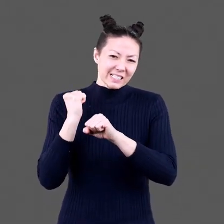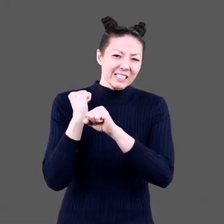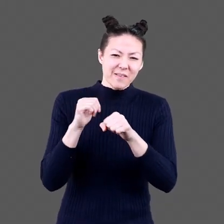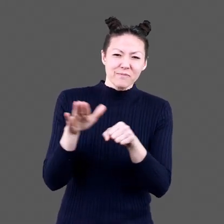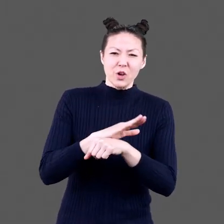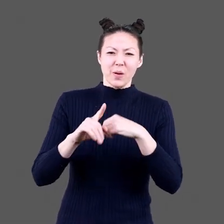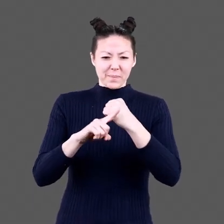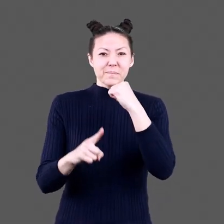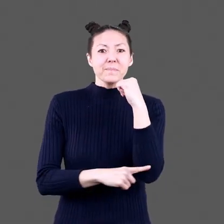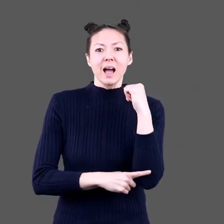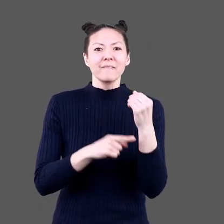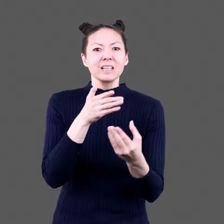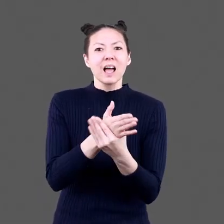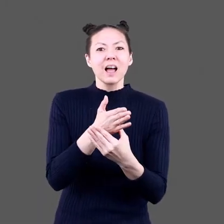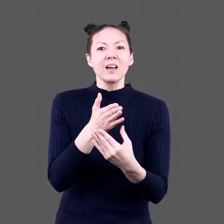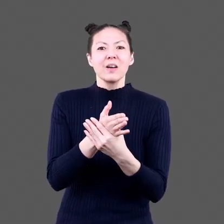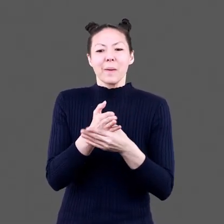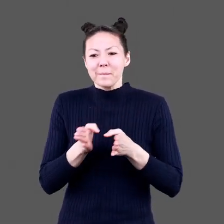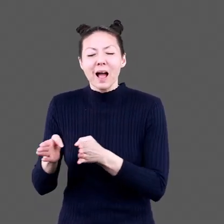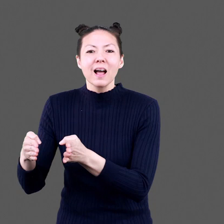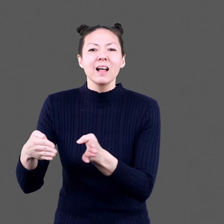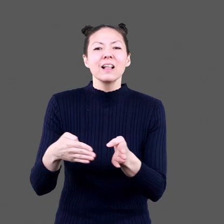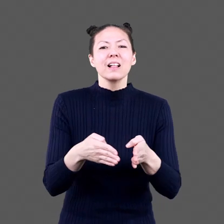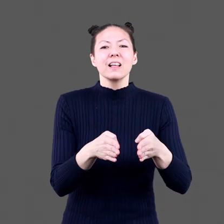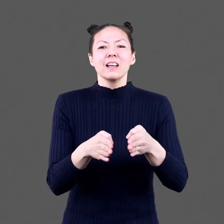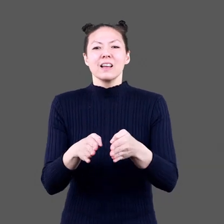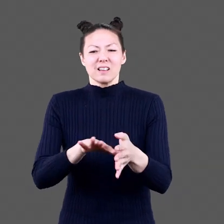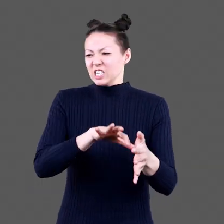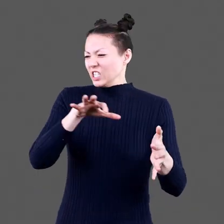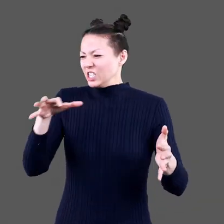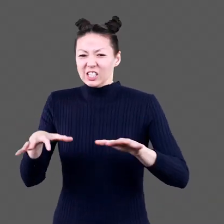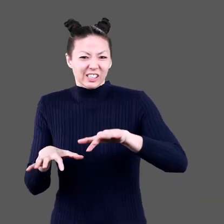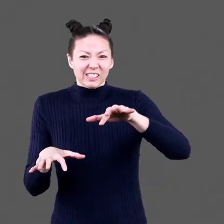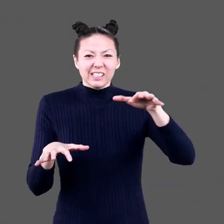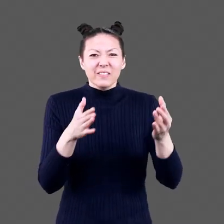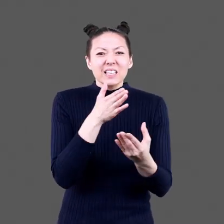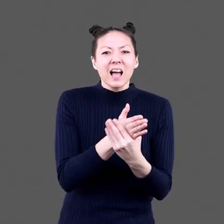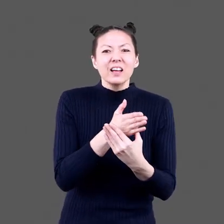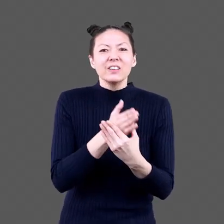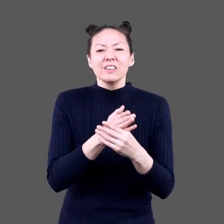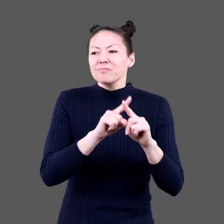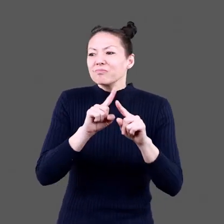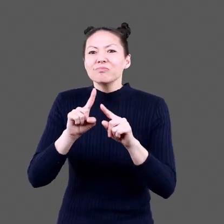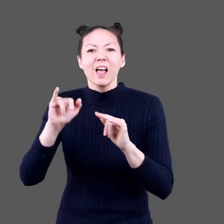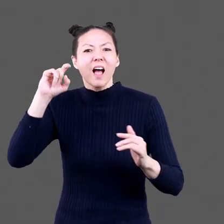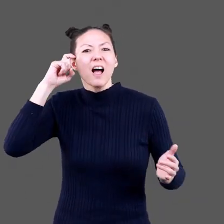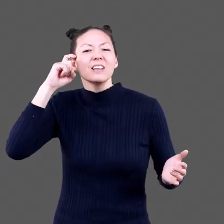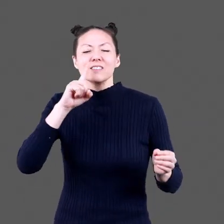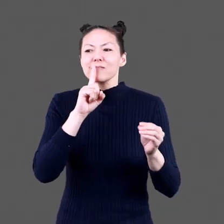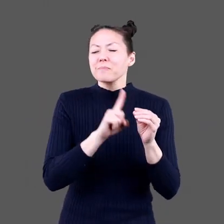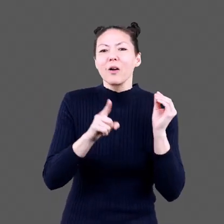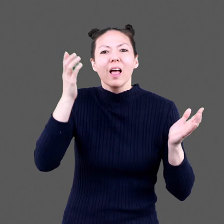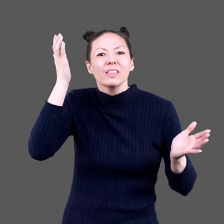dog drags a bag full of tacos Around the path and door are containers filled with tacos And ingredients